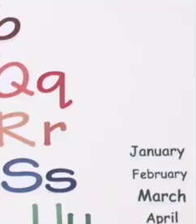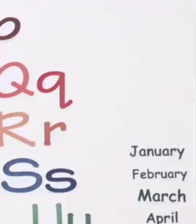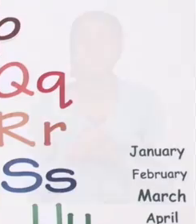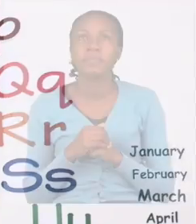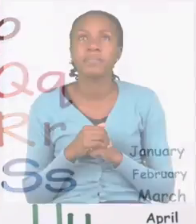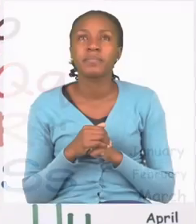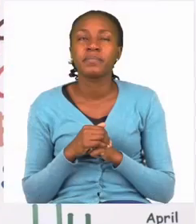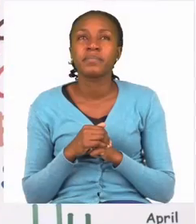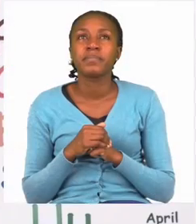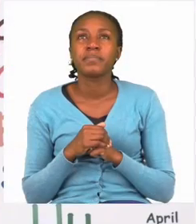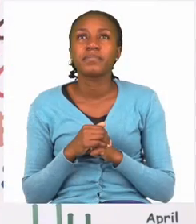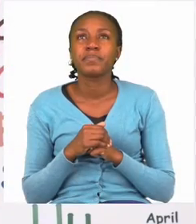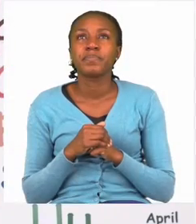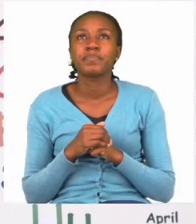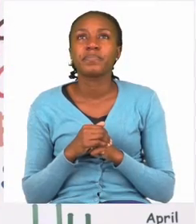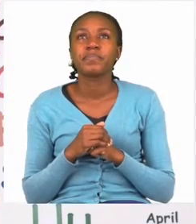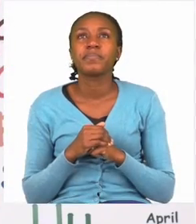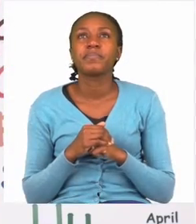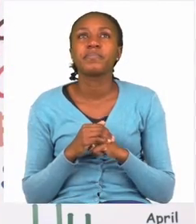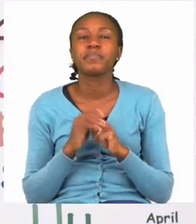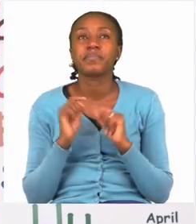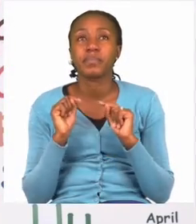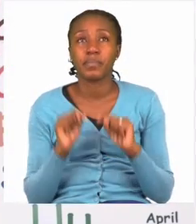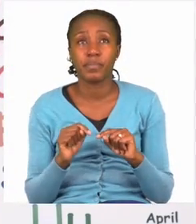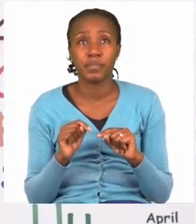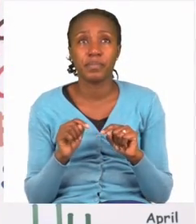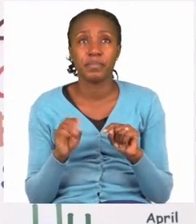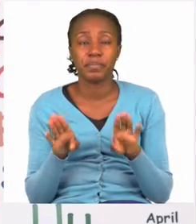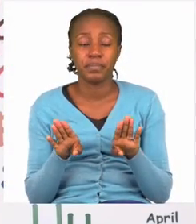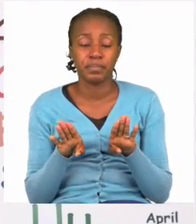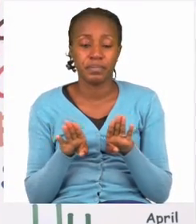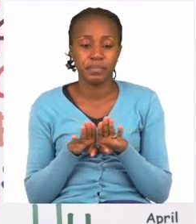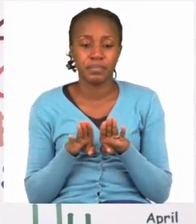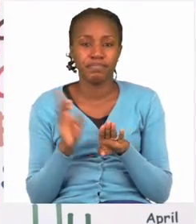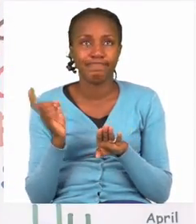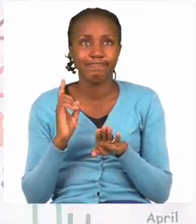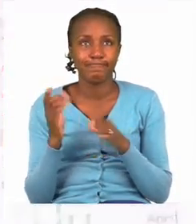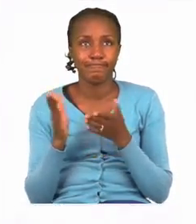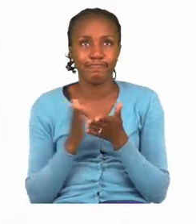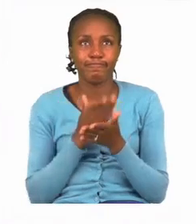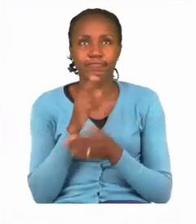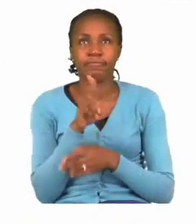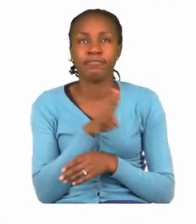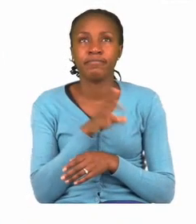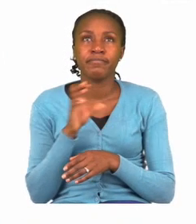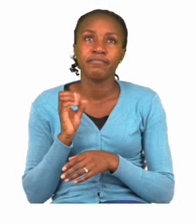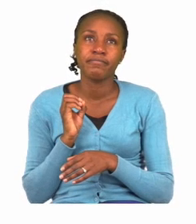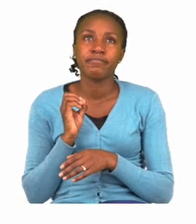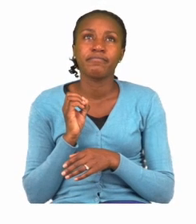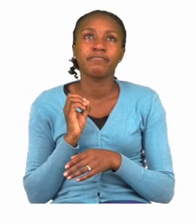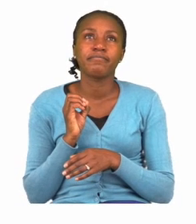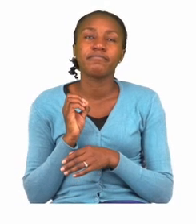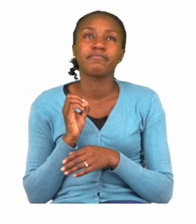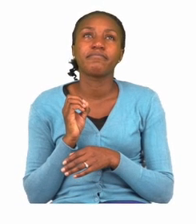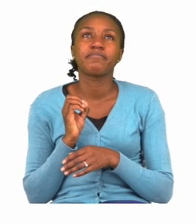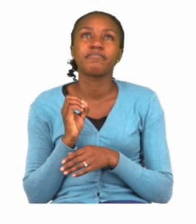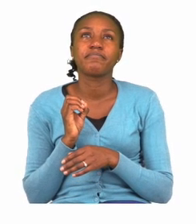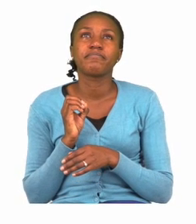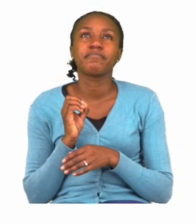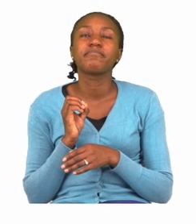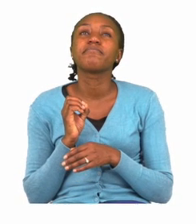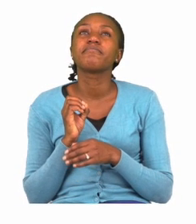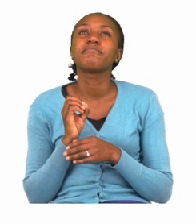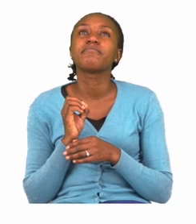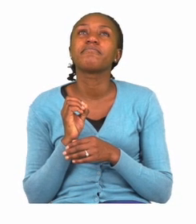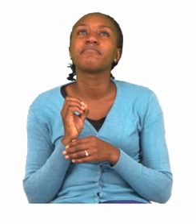For this part of our lesson, we will start on page 20. Now here we will